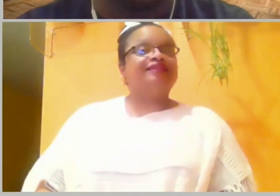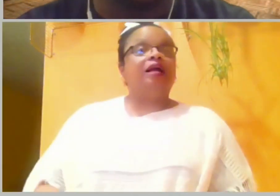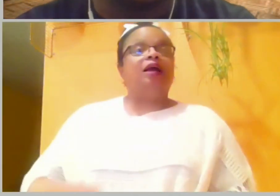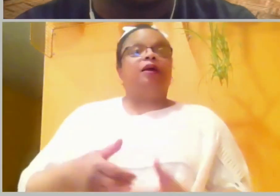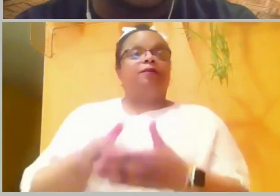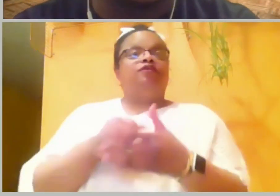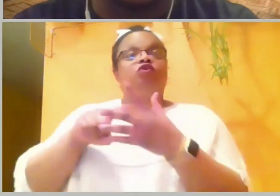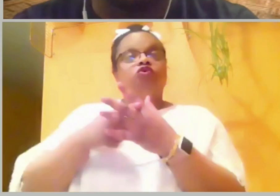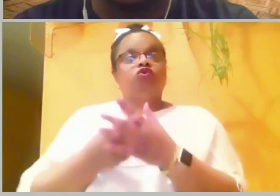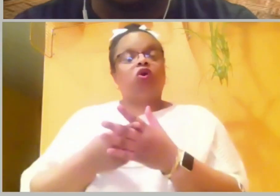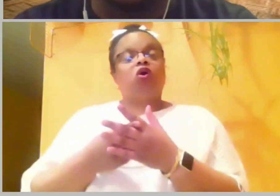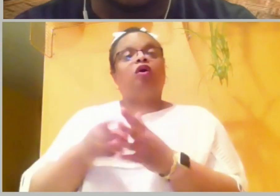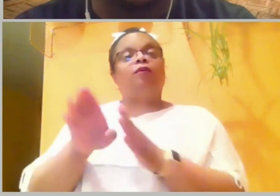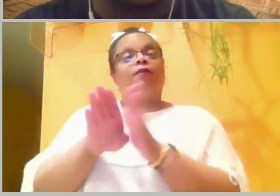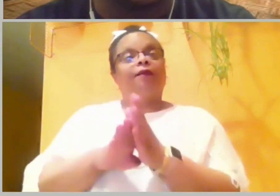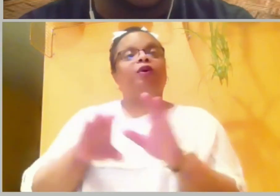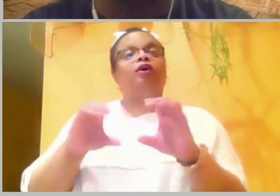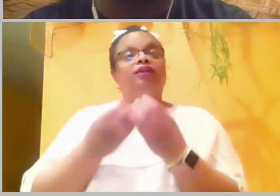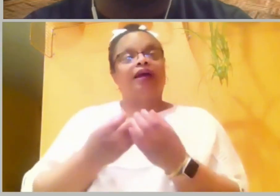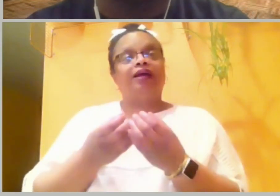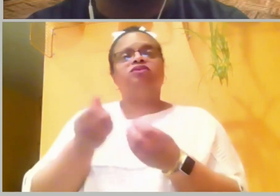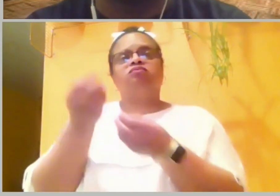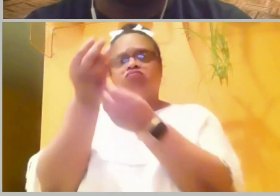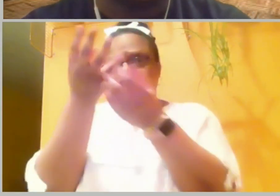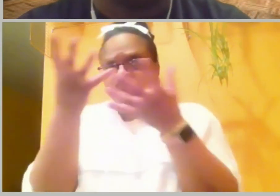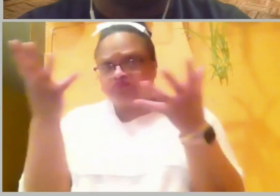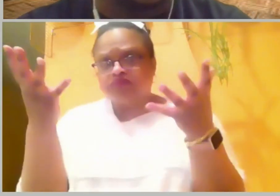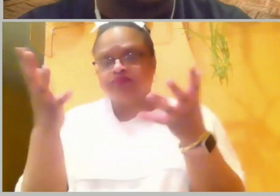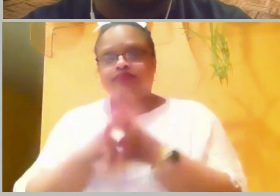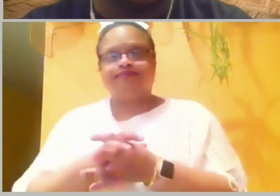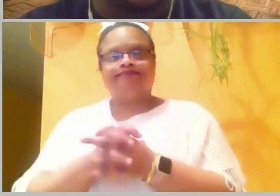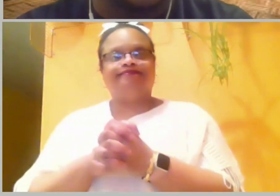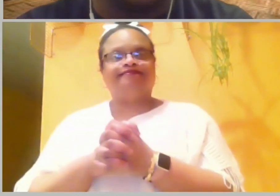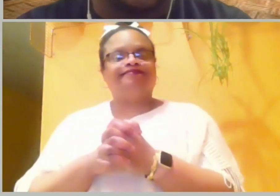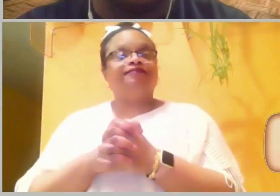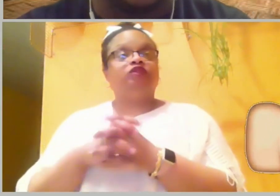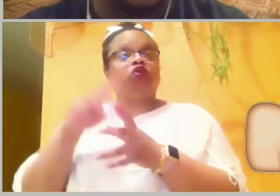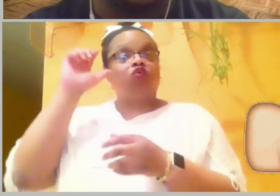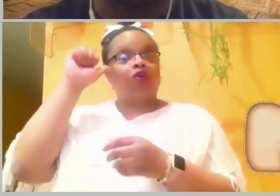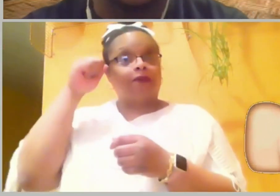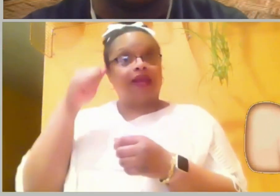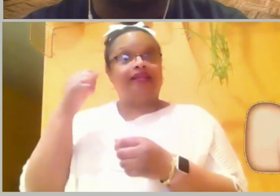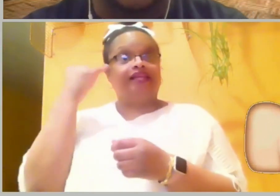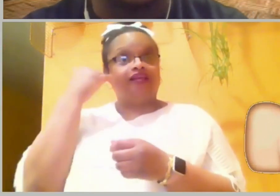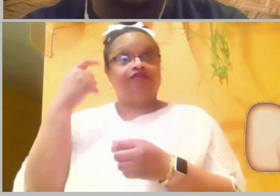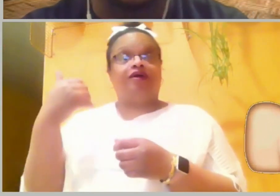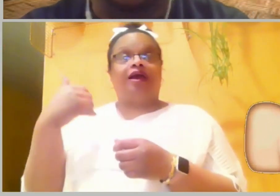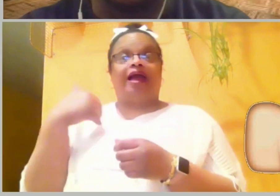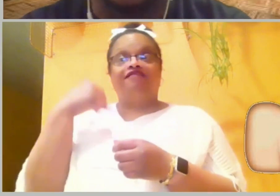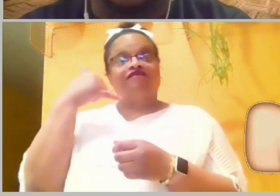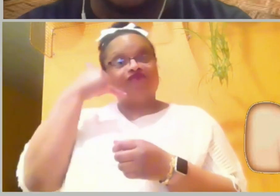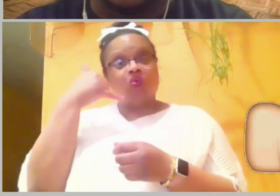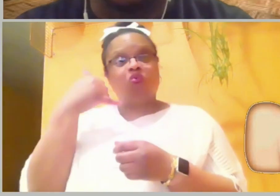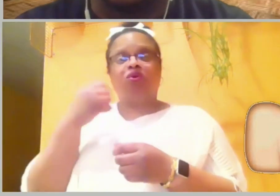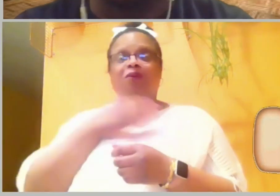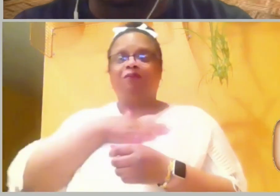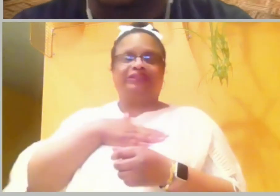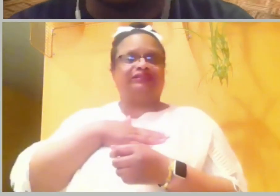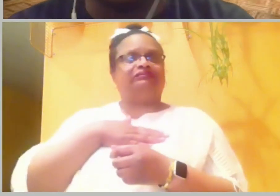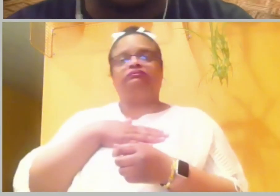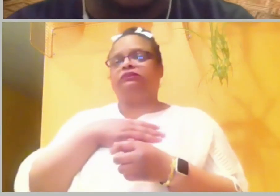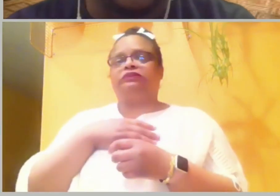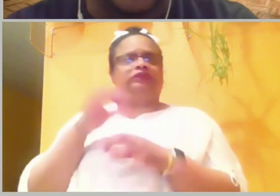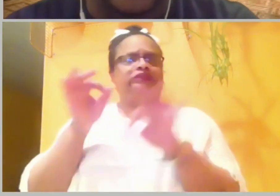our Bible class this evening, we do have a quick announcement. Just reminding everyone that if you have any electronic devices that will be a little bit